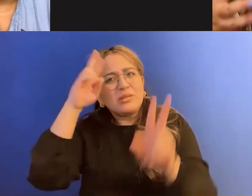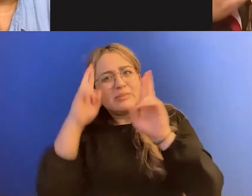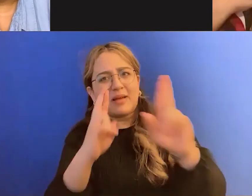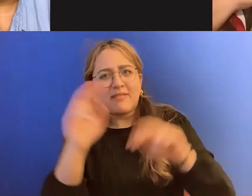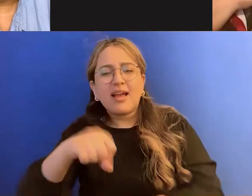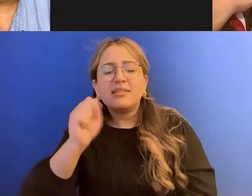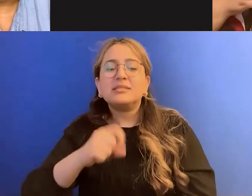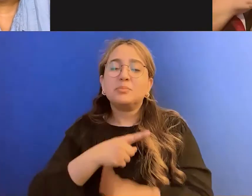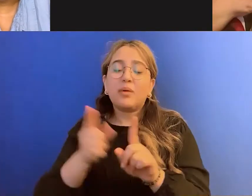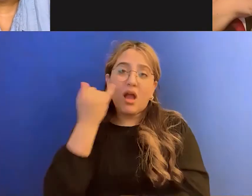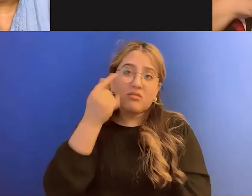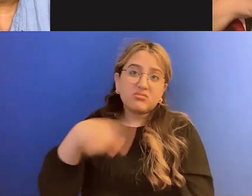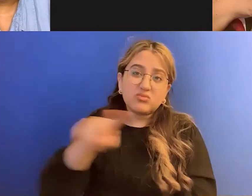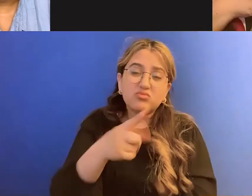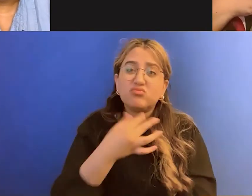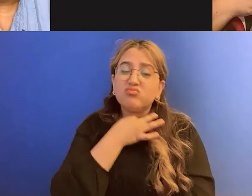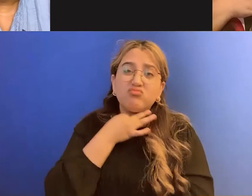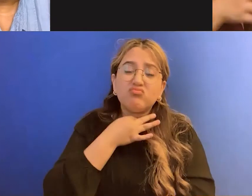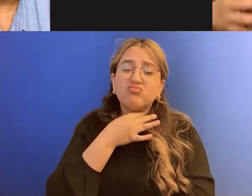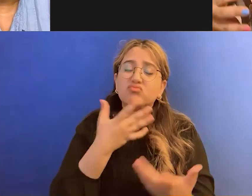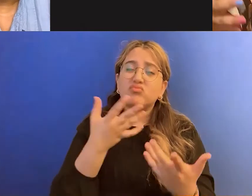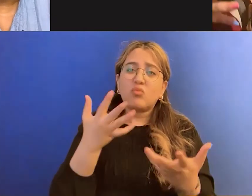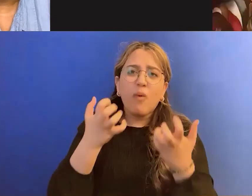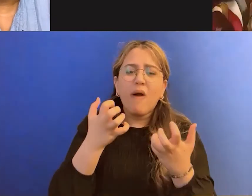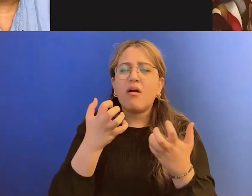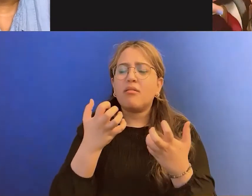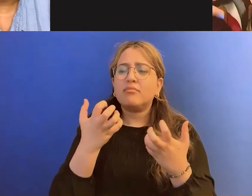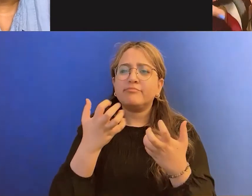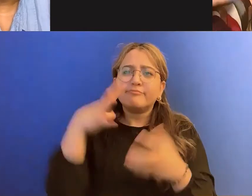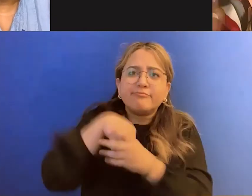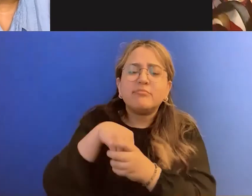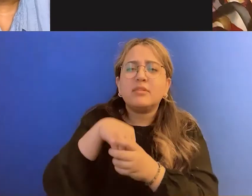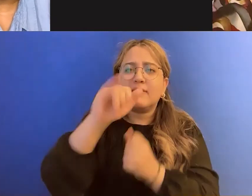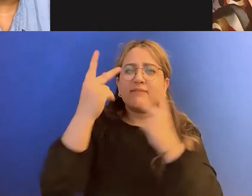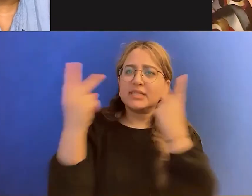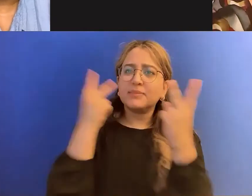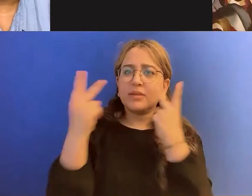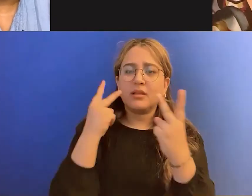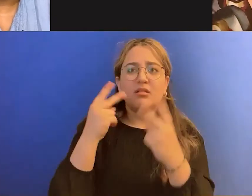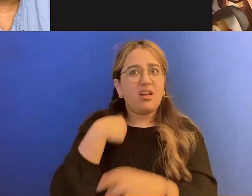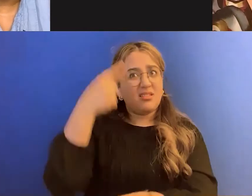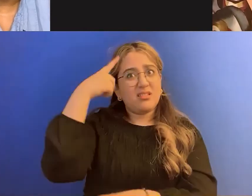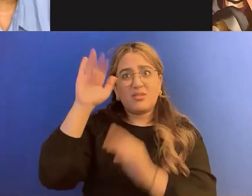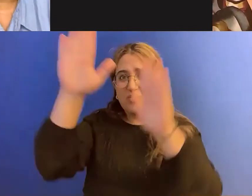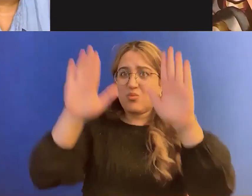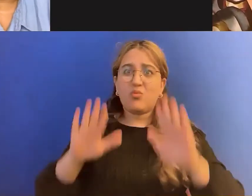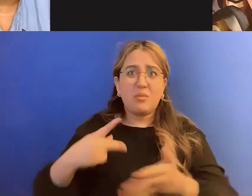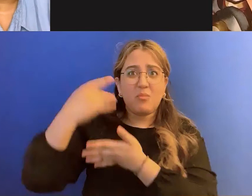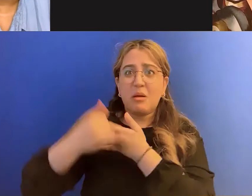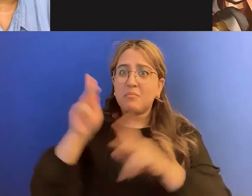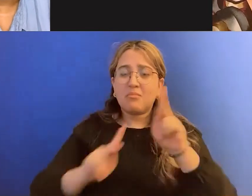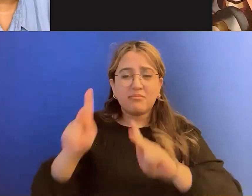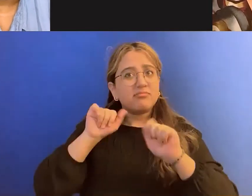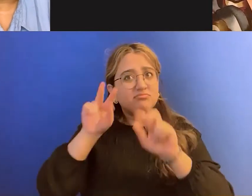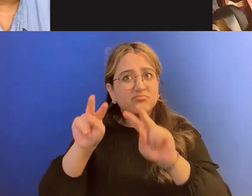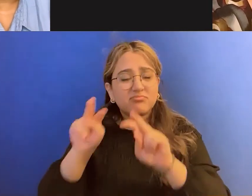if you just are thirsty for that, um, uh, visibility, then that's a really great project that, that people can be looking at